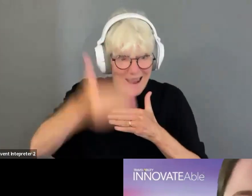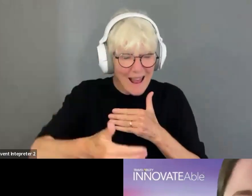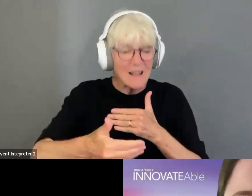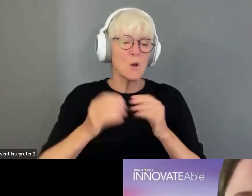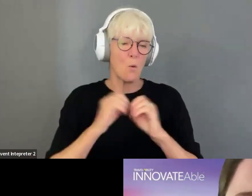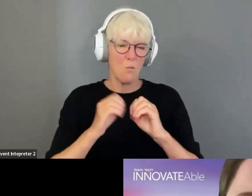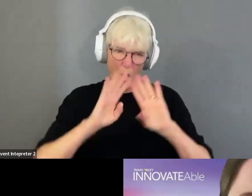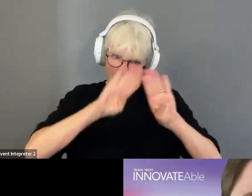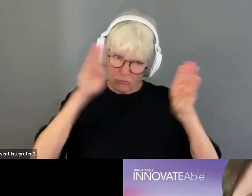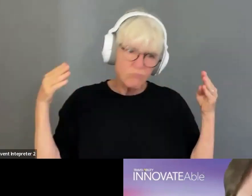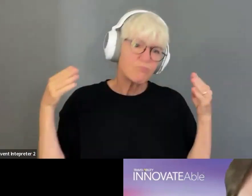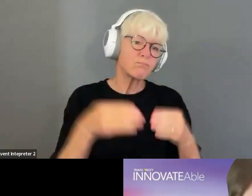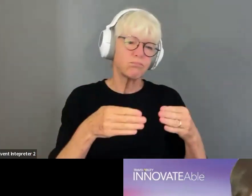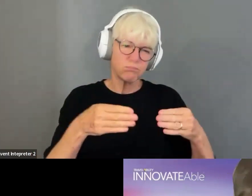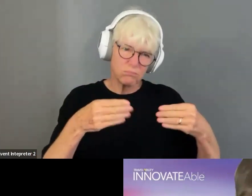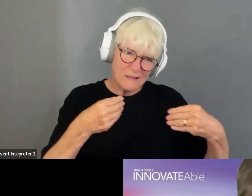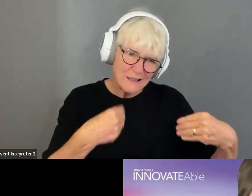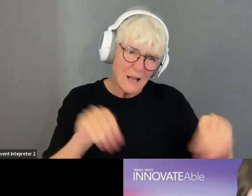for sure.